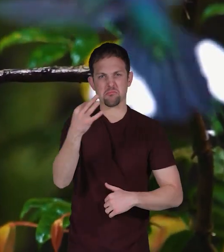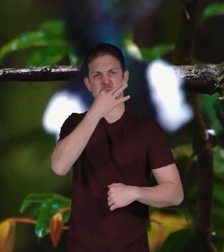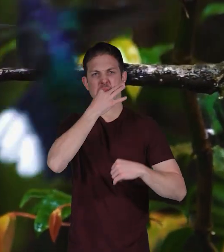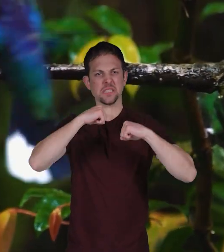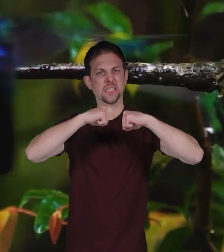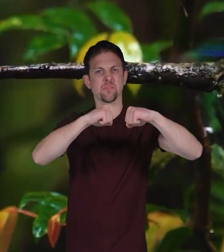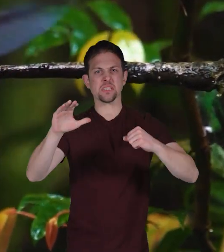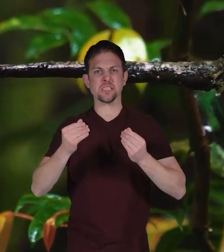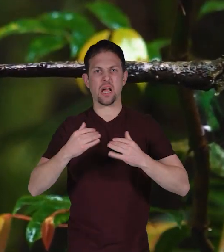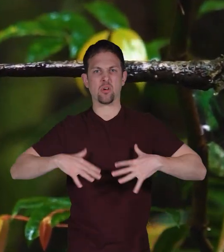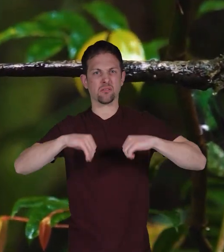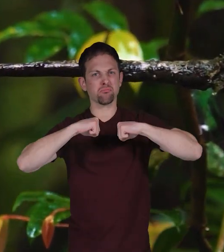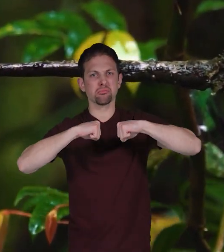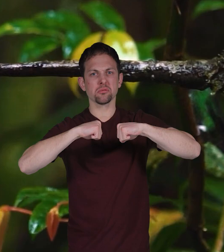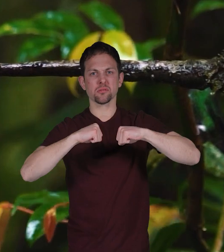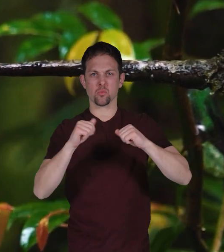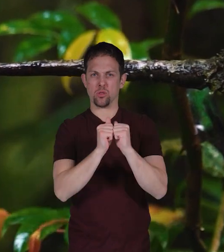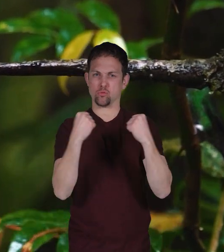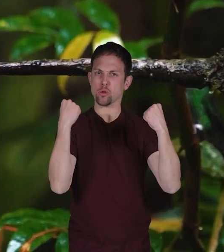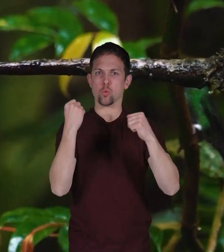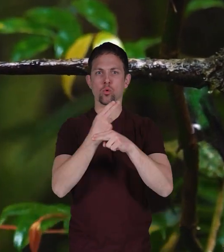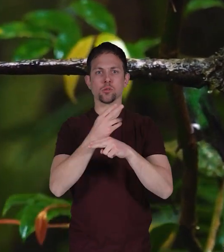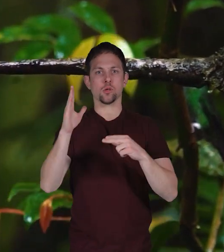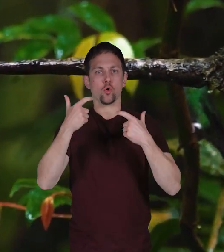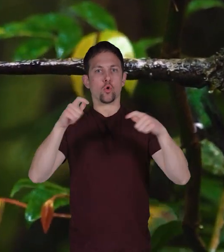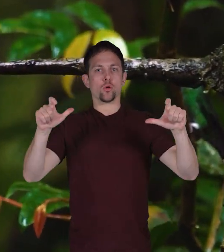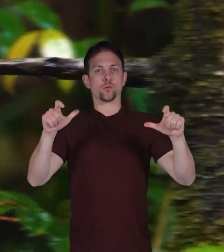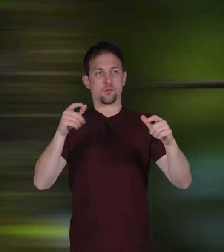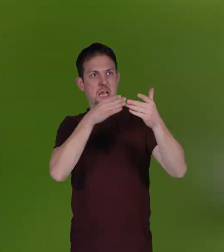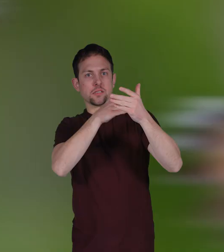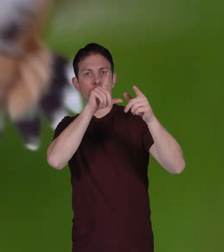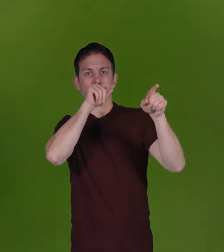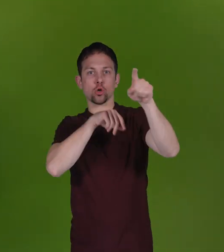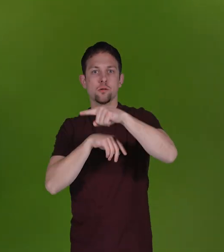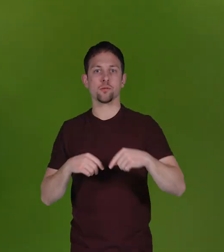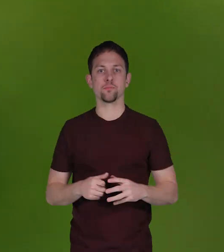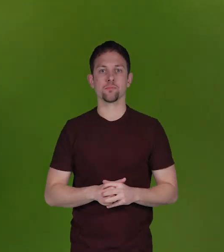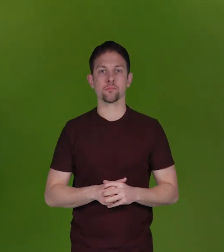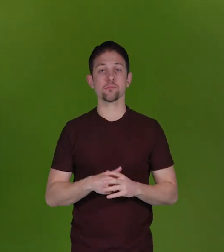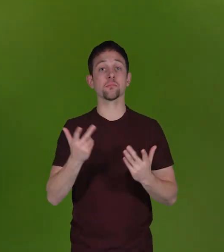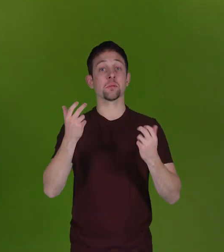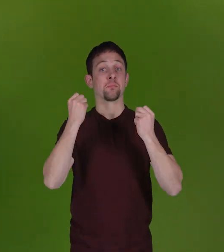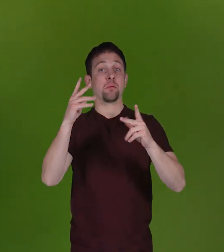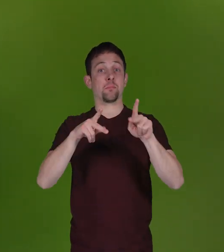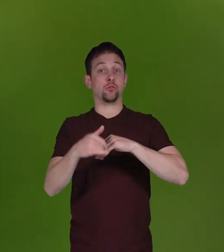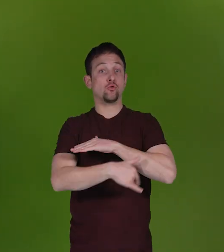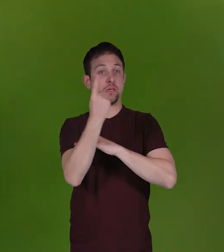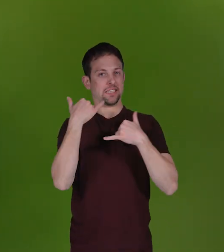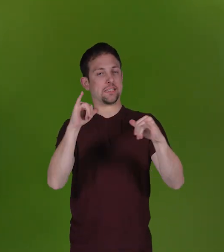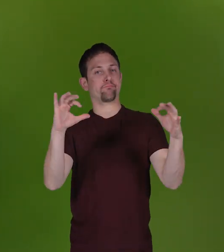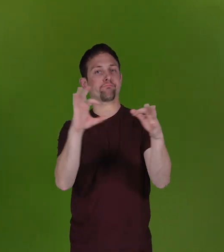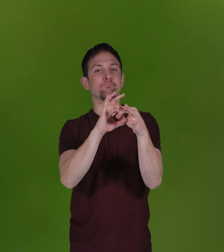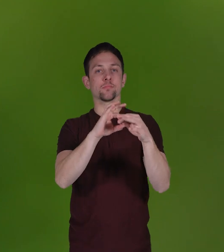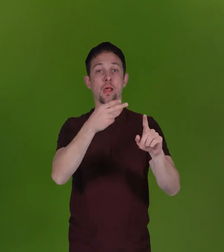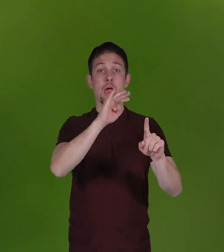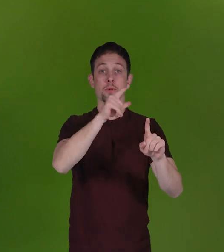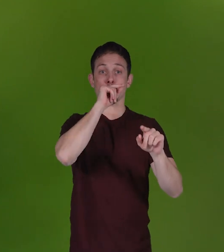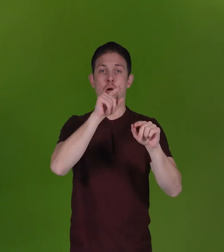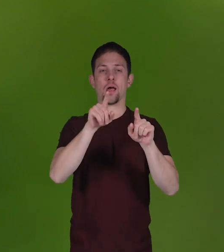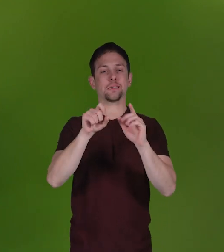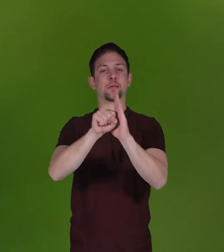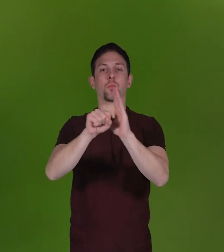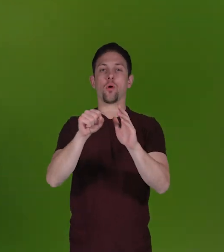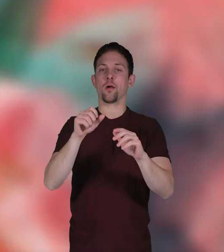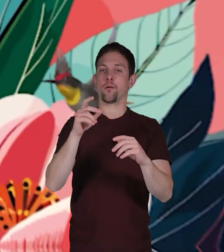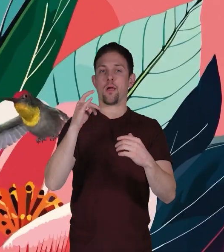they defended their territory with great strength against larger birds. Many people today still associate the hummingbird with a symbol of